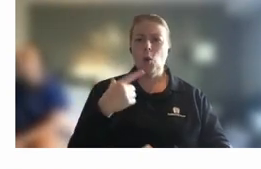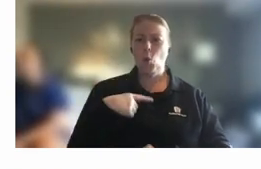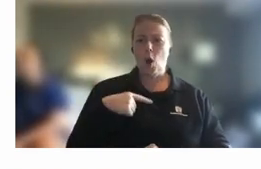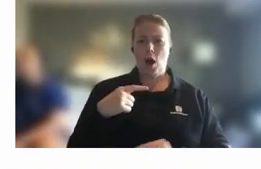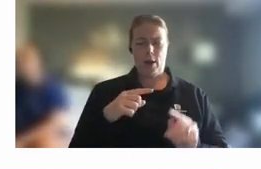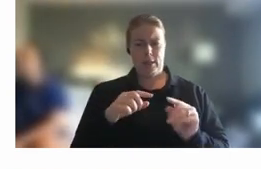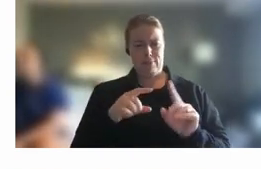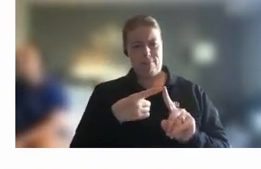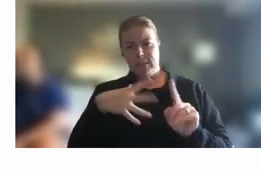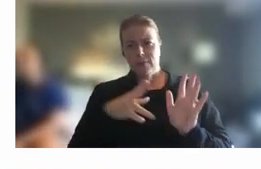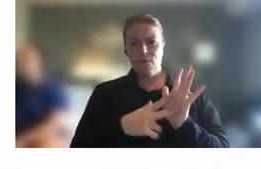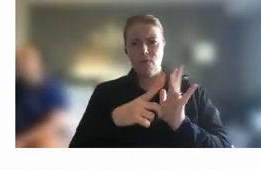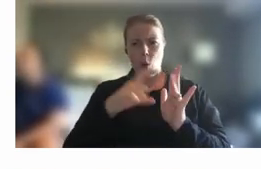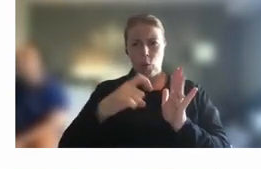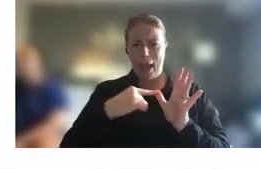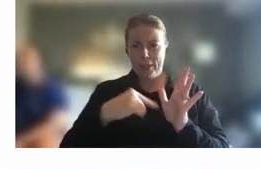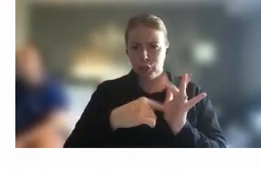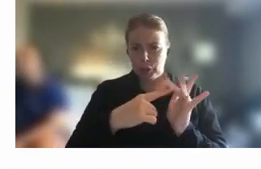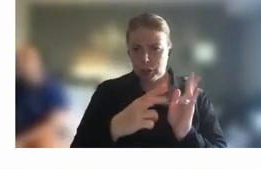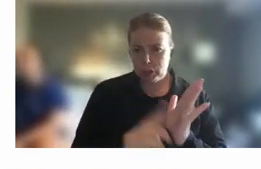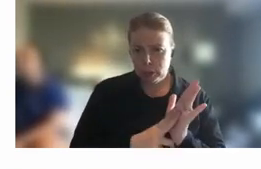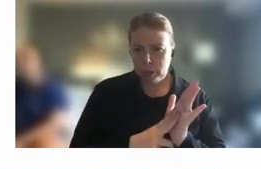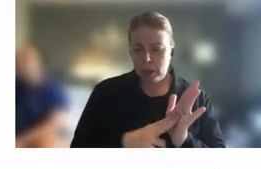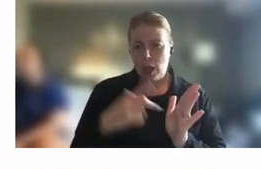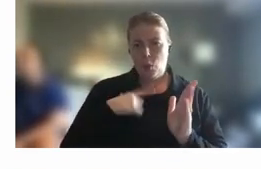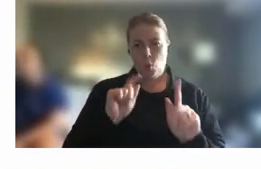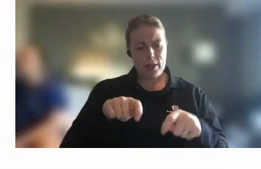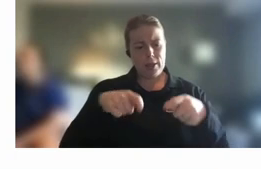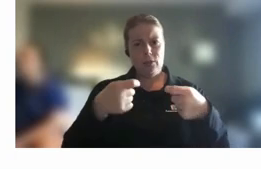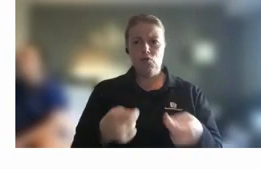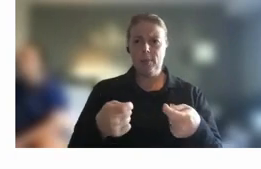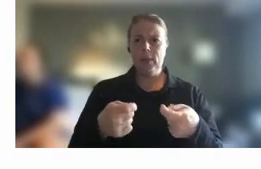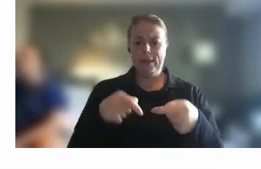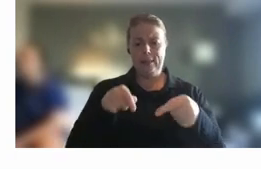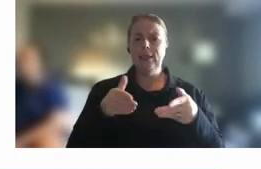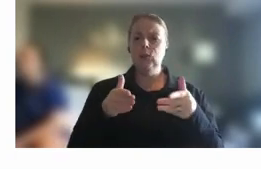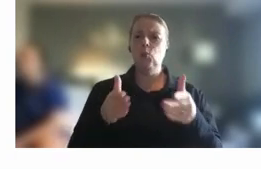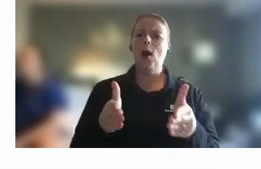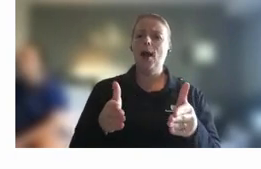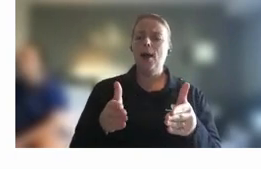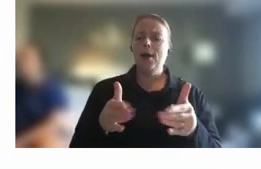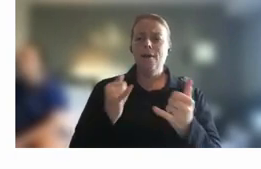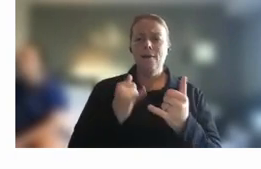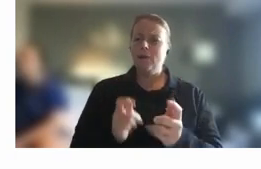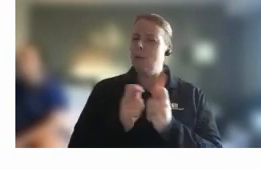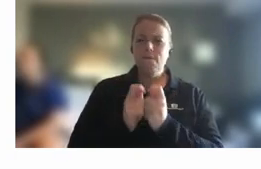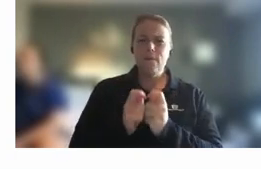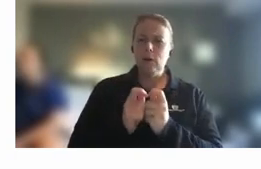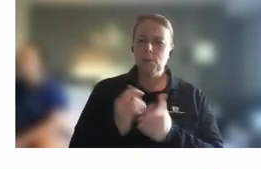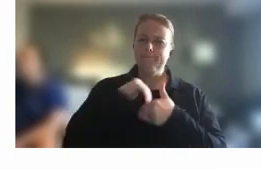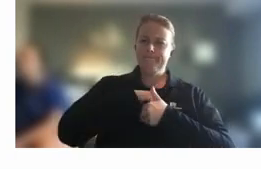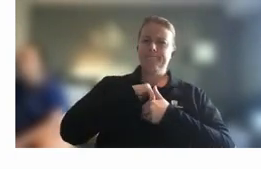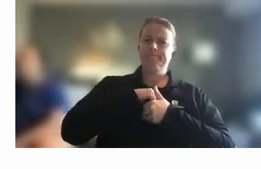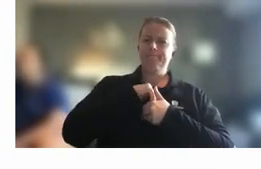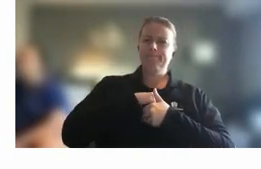and why making a contribution in that kind of way can be incredibly rewarding i think really